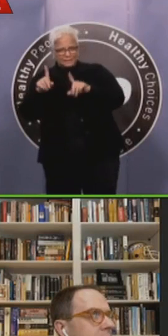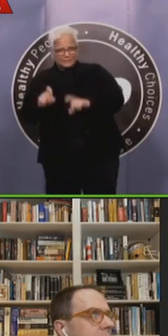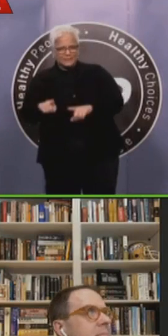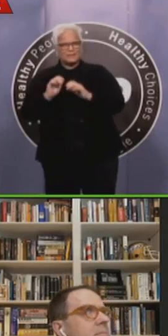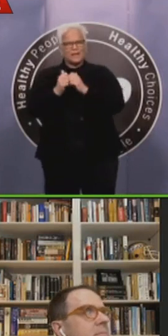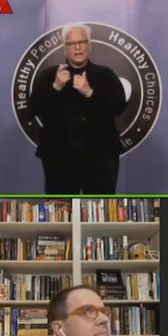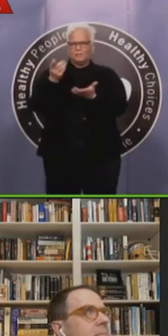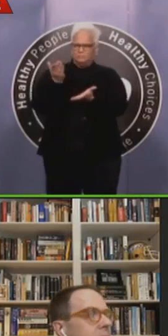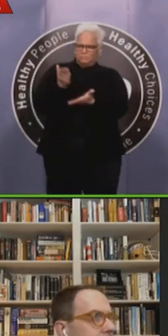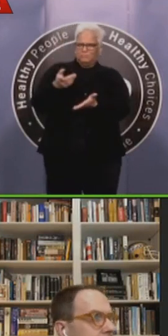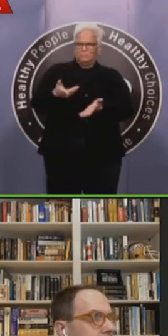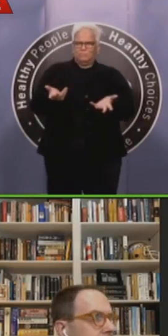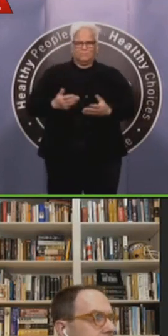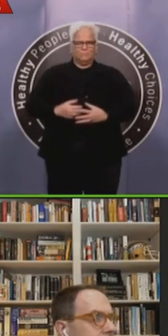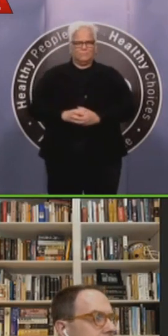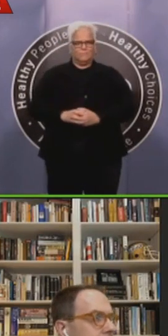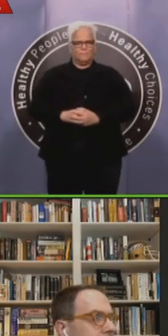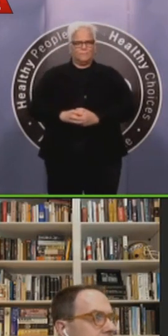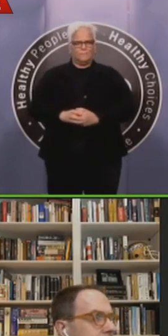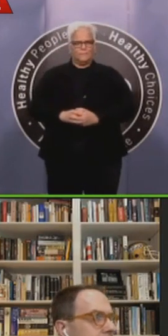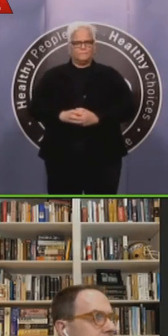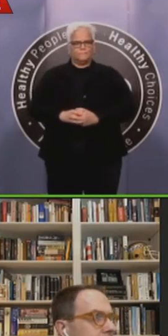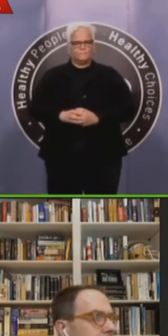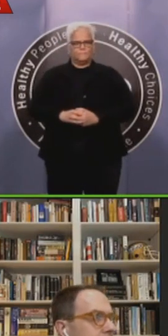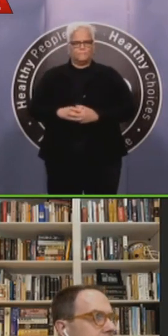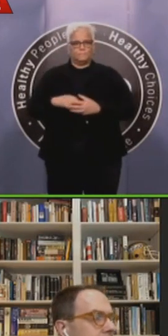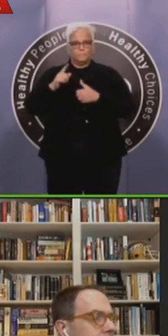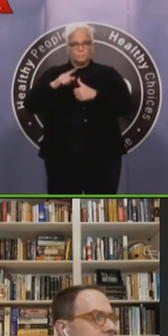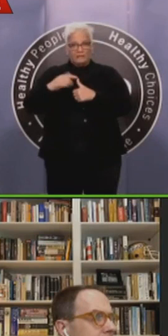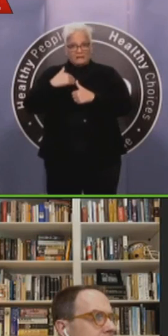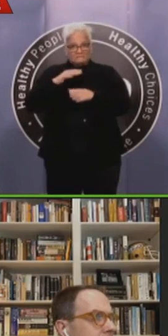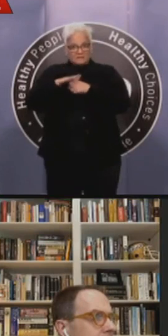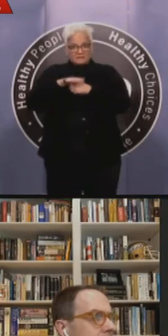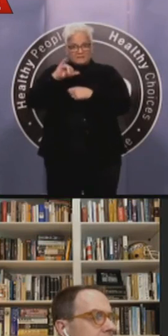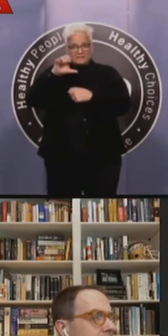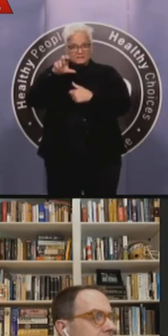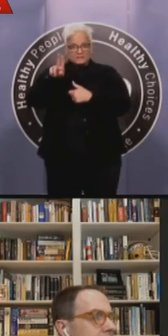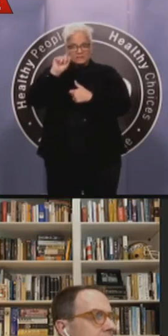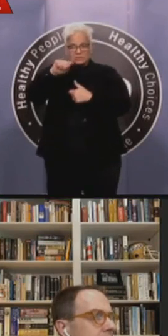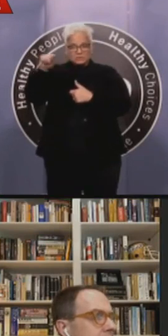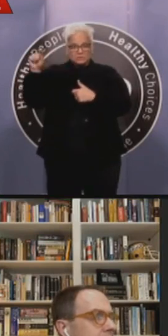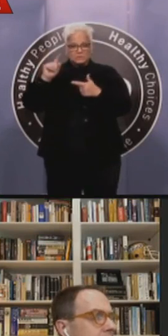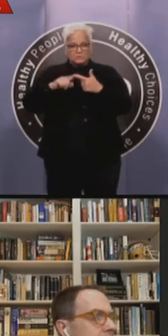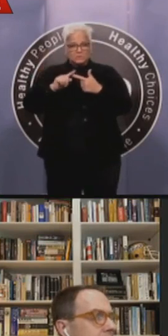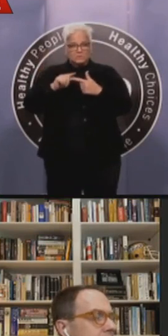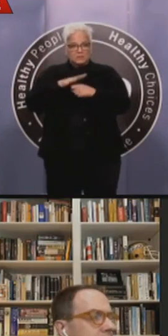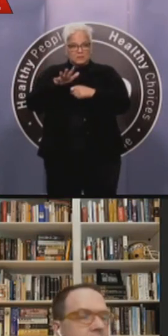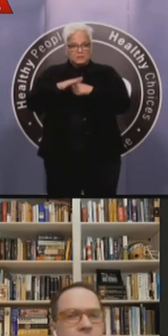number of ICU beds and ventilators that are currently being used and what's available? So let me say that